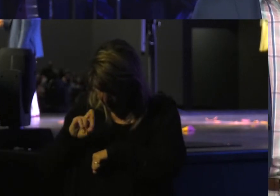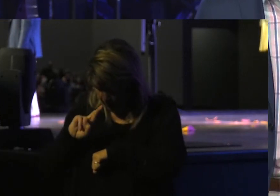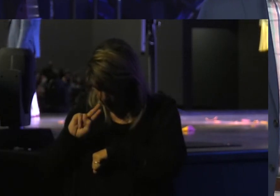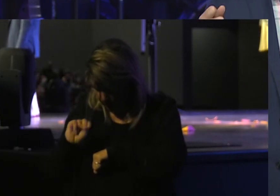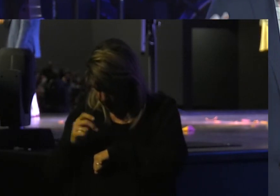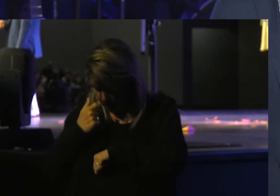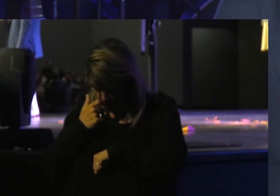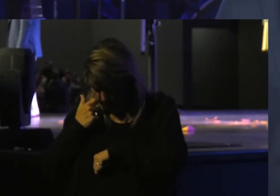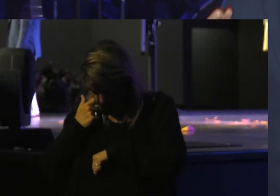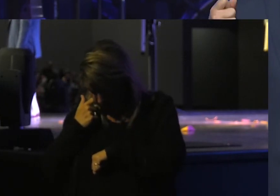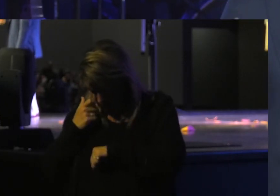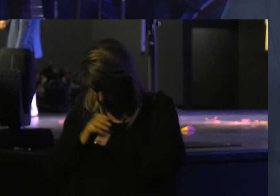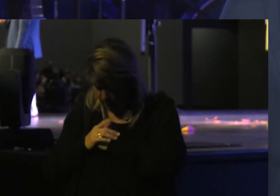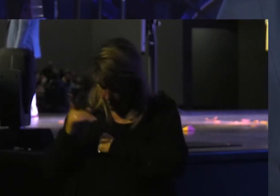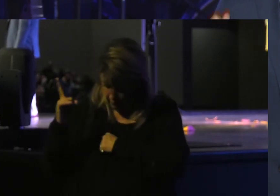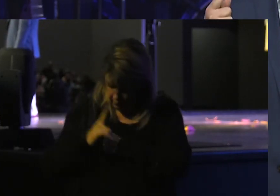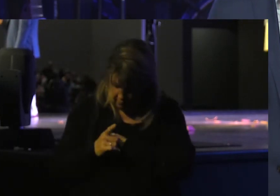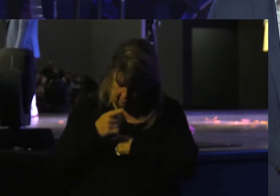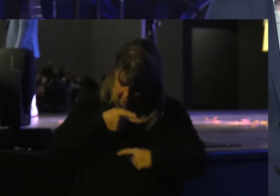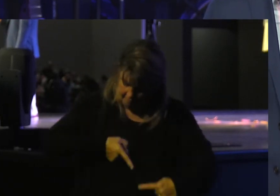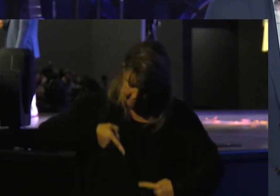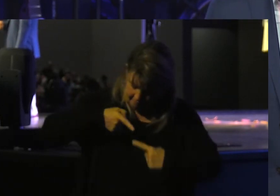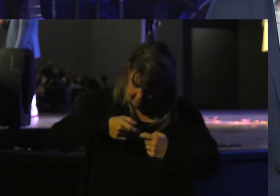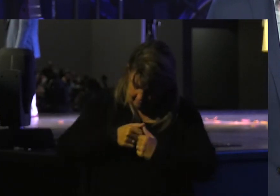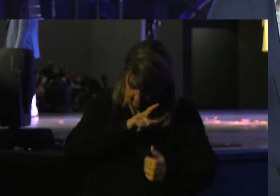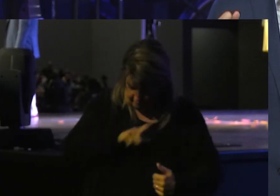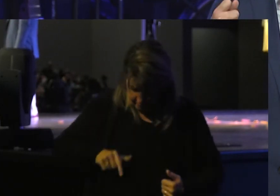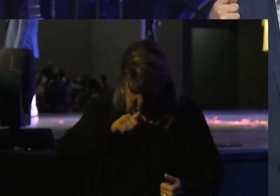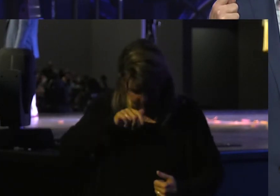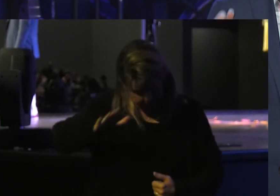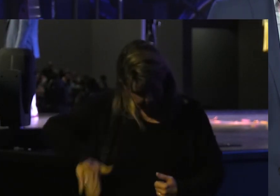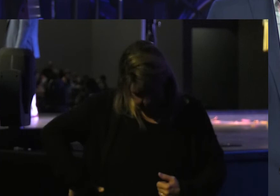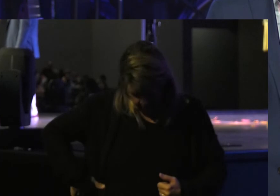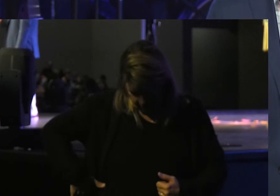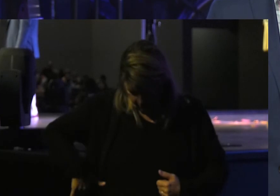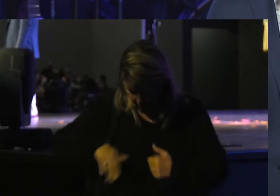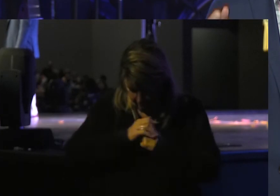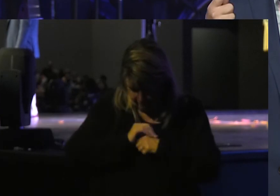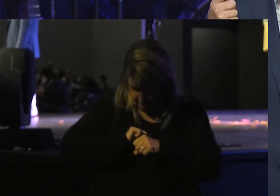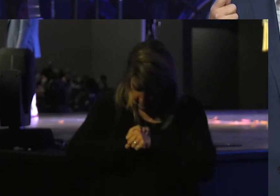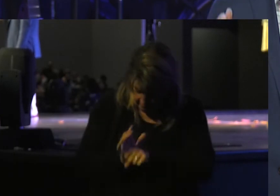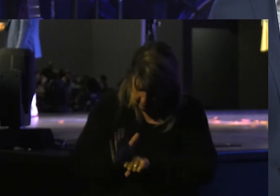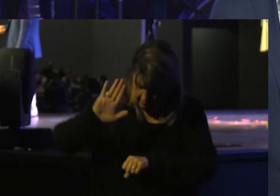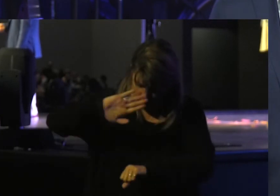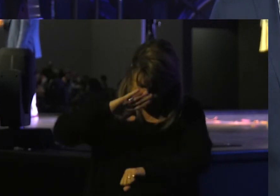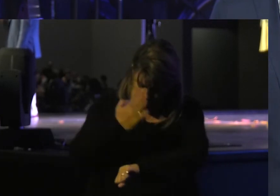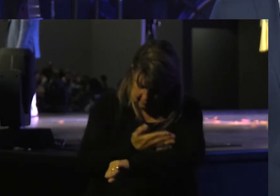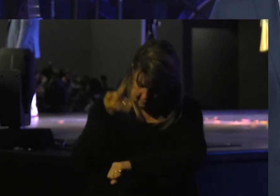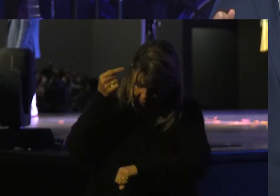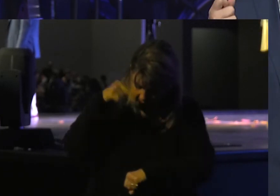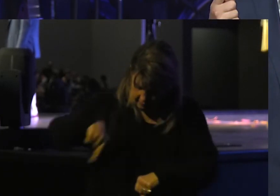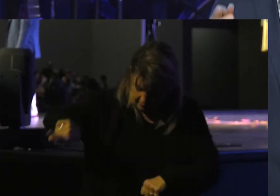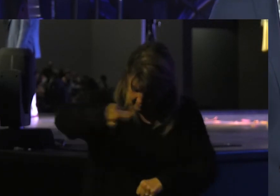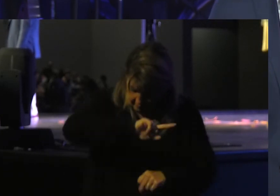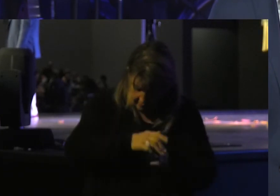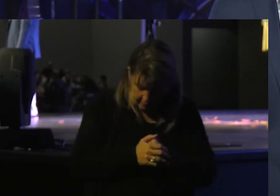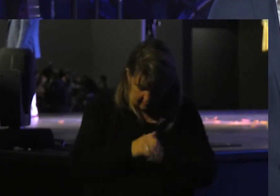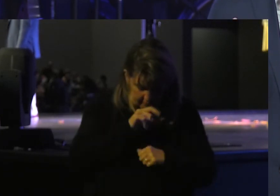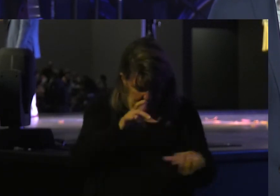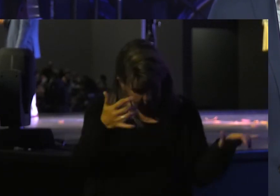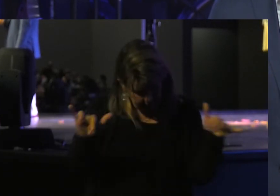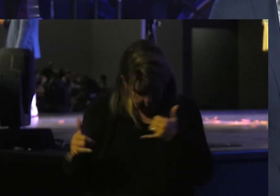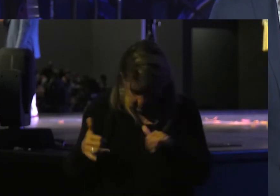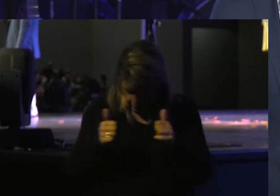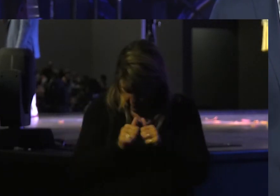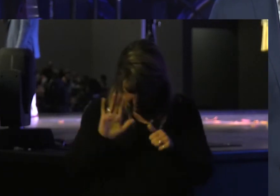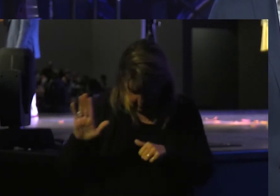Come And Deal With The Lord It's Not Too Late He Crushed His Son On Your Behalf But Do Not Play Around